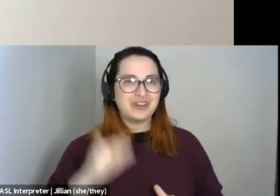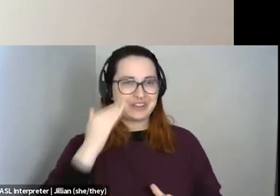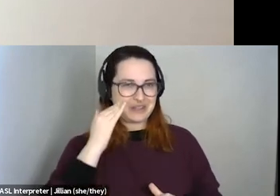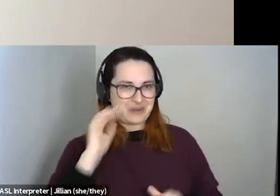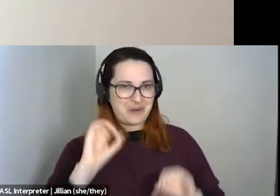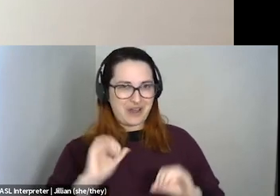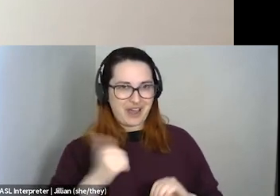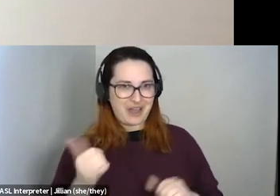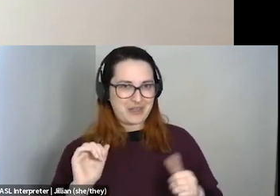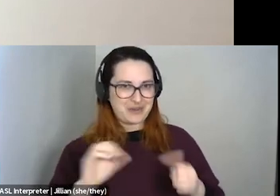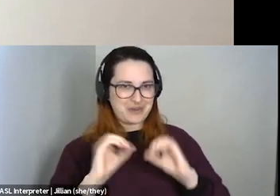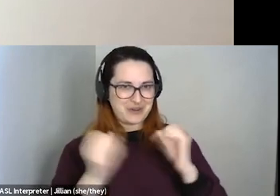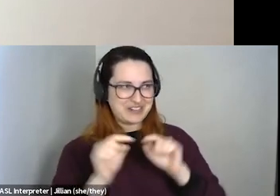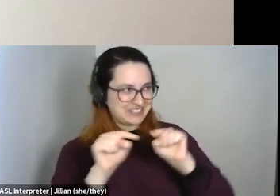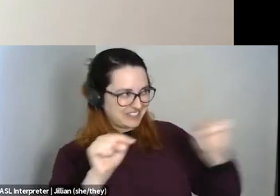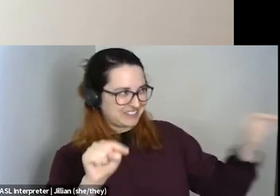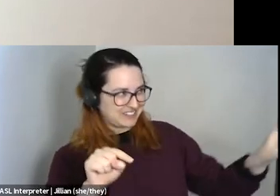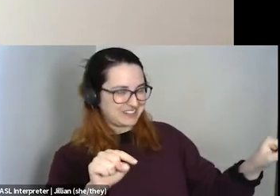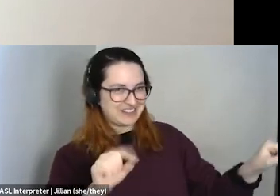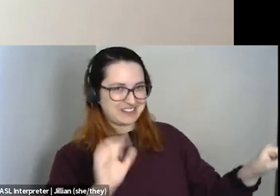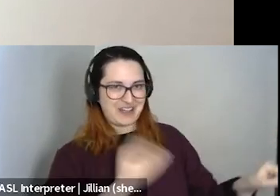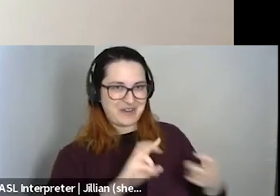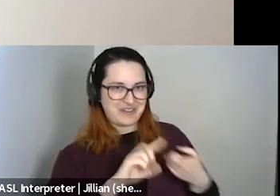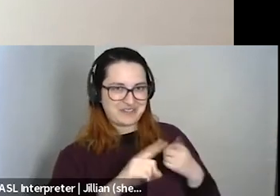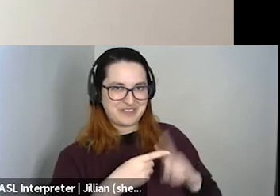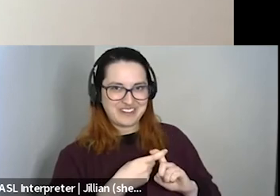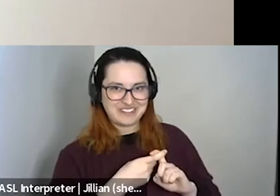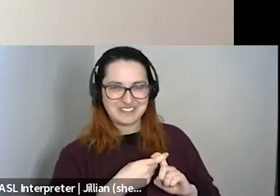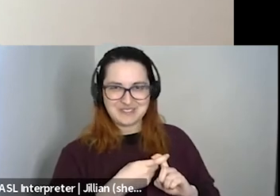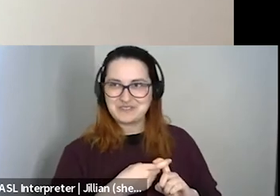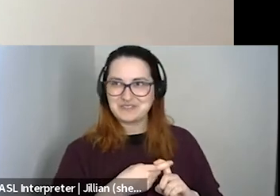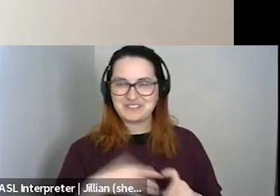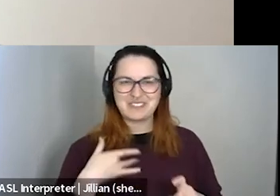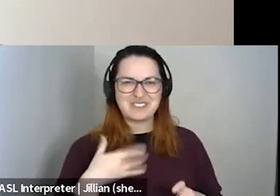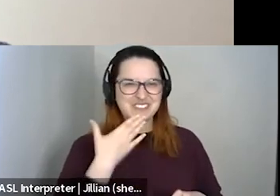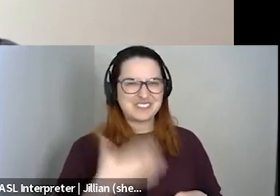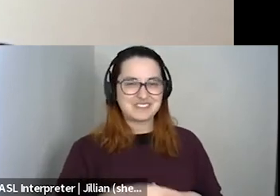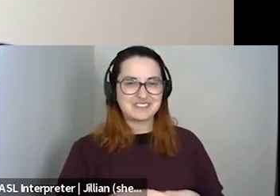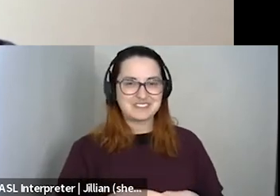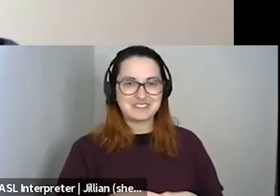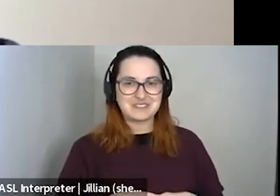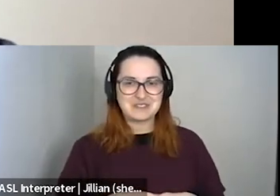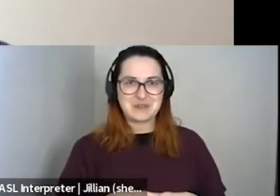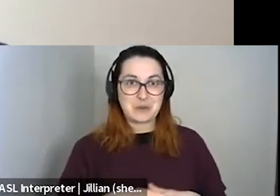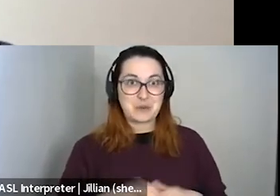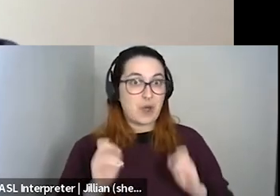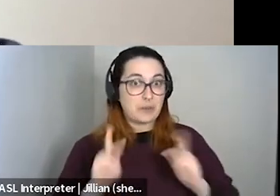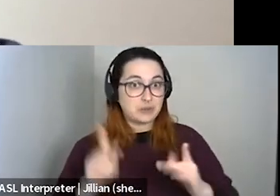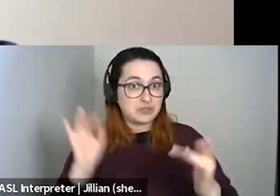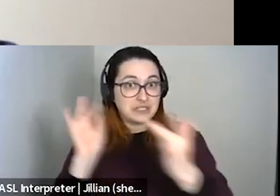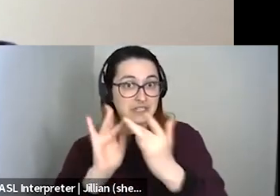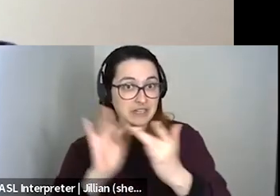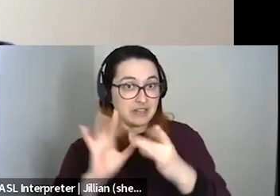like our buddies out there doing, doing the work and being tied to us, like feels really good. So as much as you have opportunities for that, I would say like,